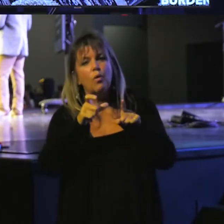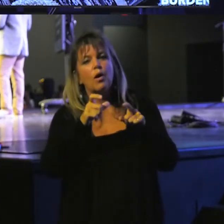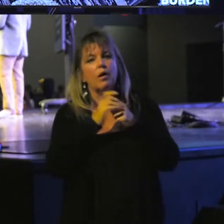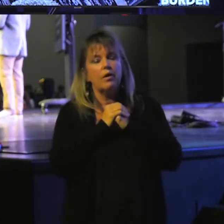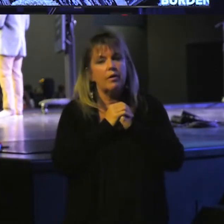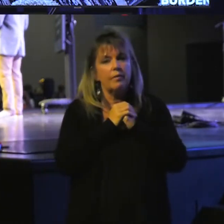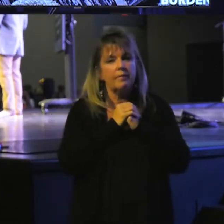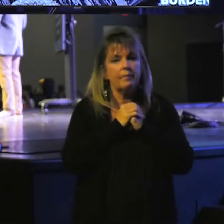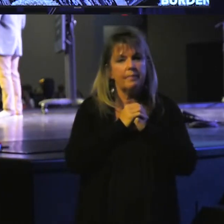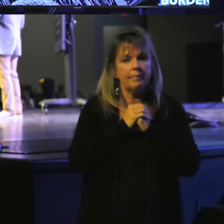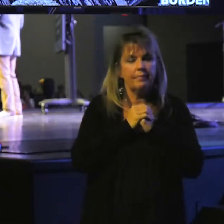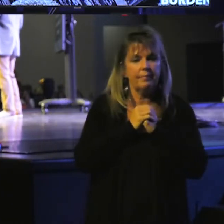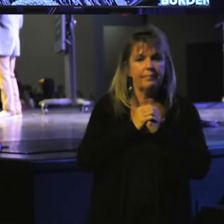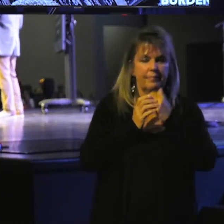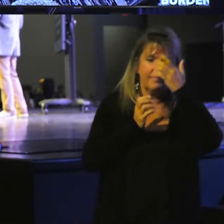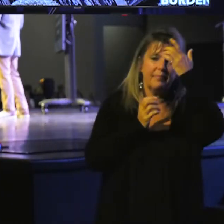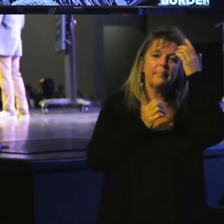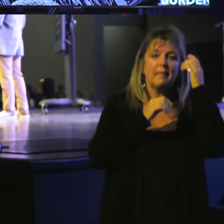maps.